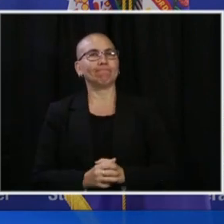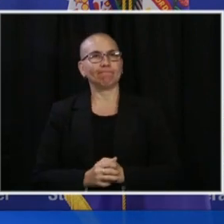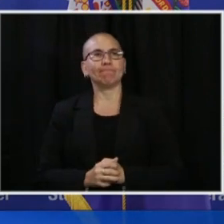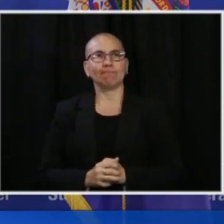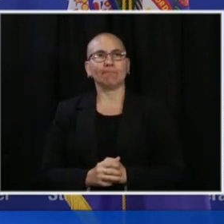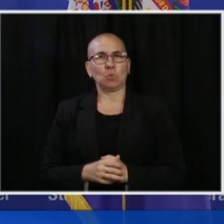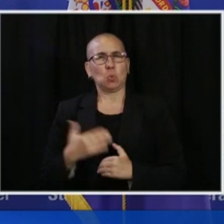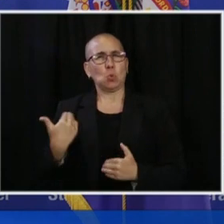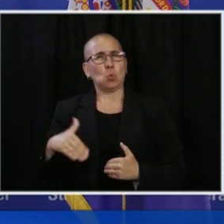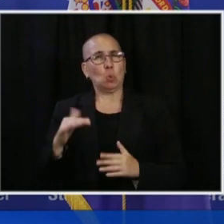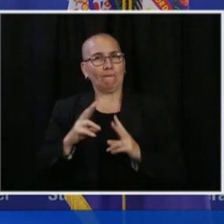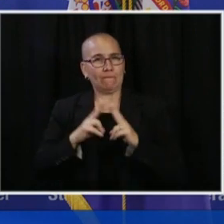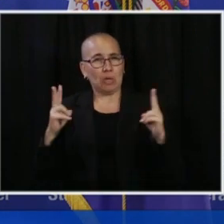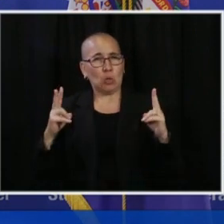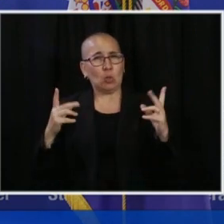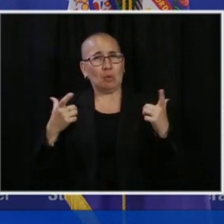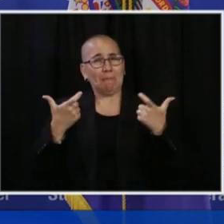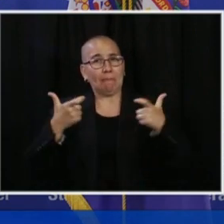Minnesota, and for the nation